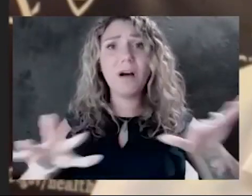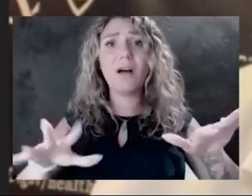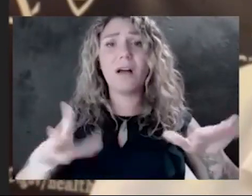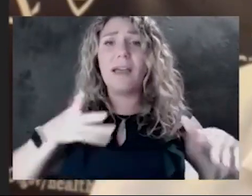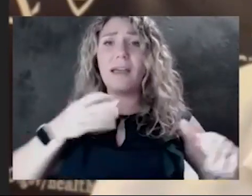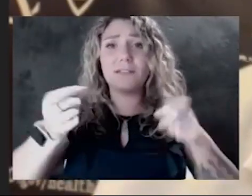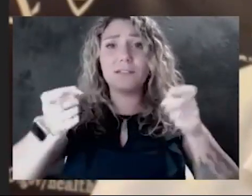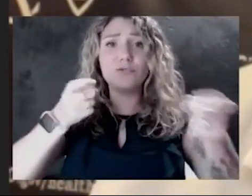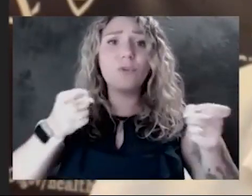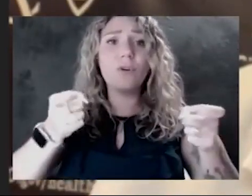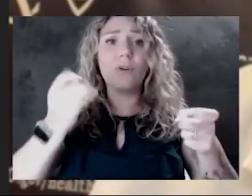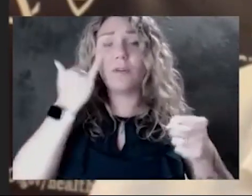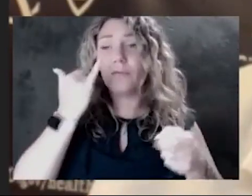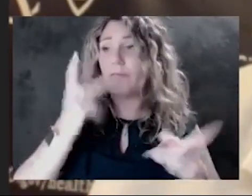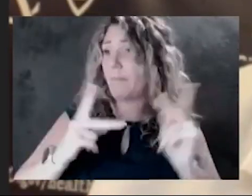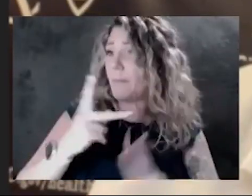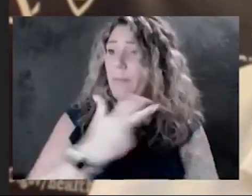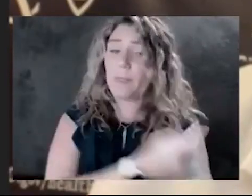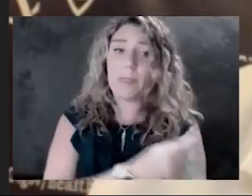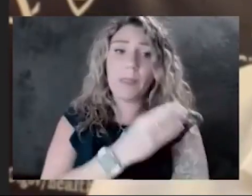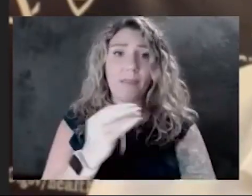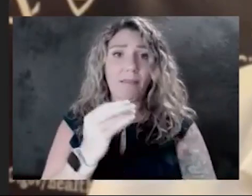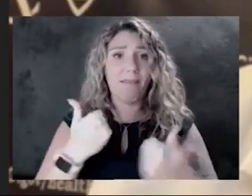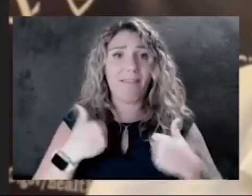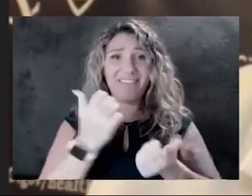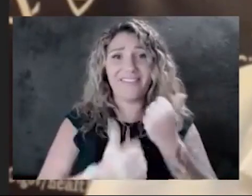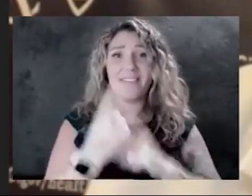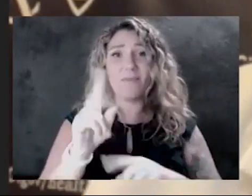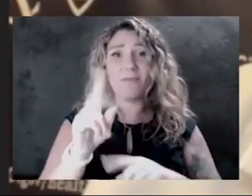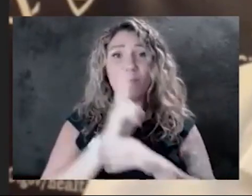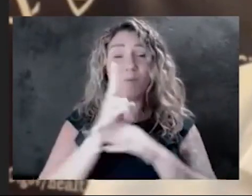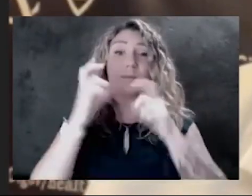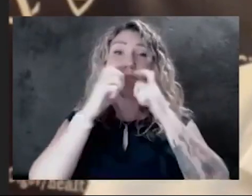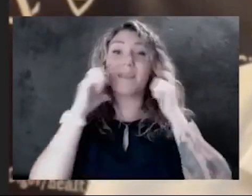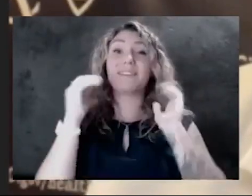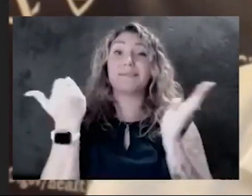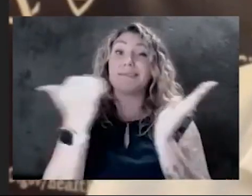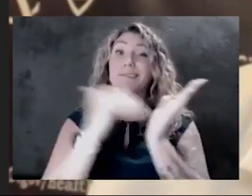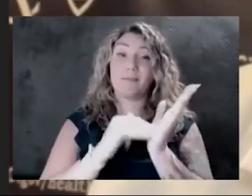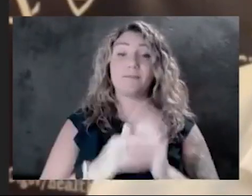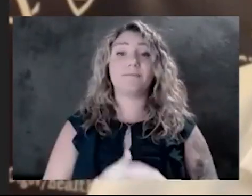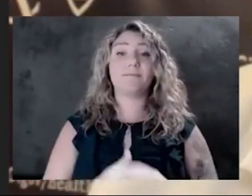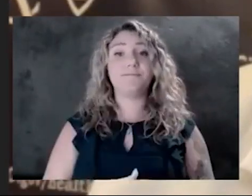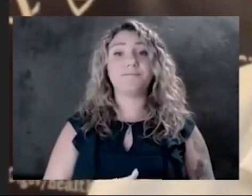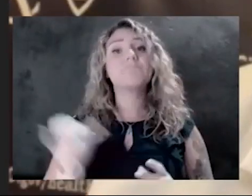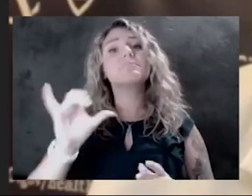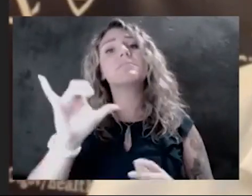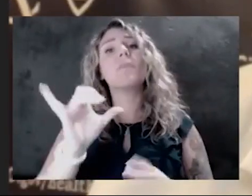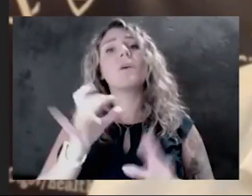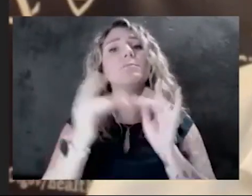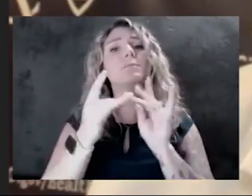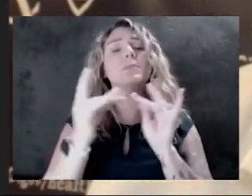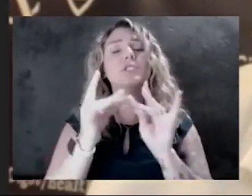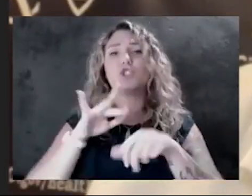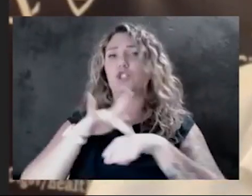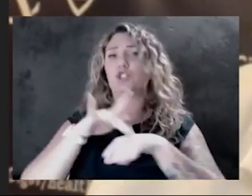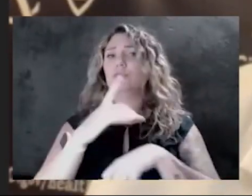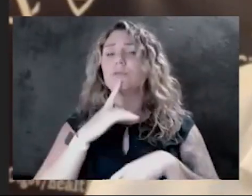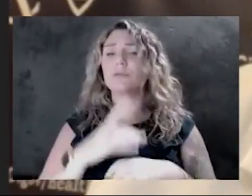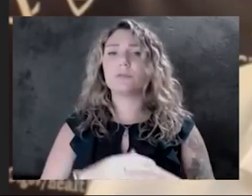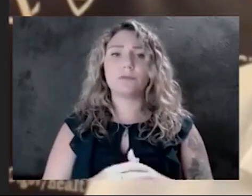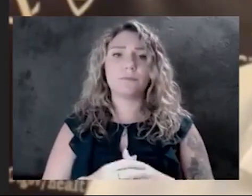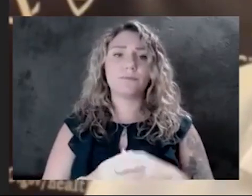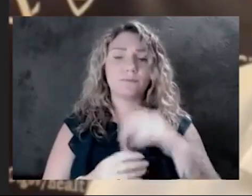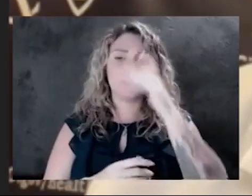is to have everybody wear masks again. And then, as I mentioned earlier, unfortunately, people